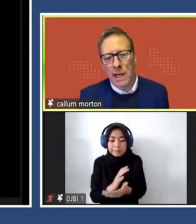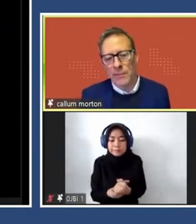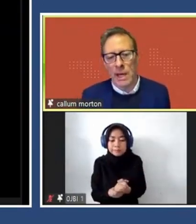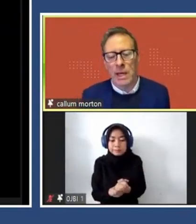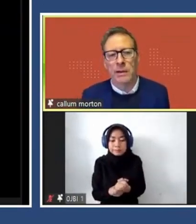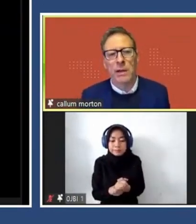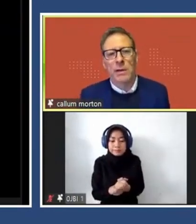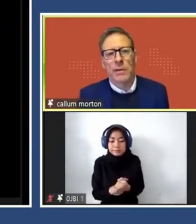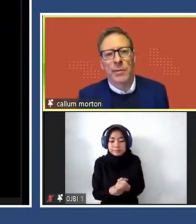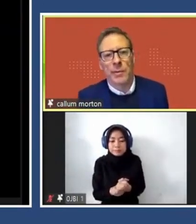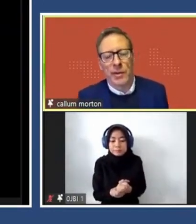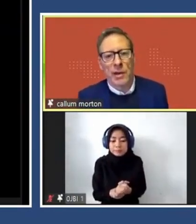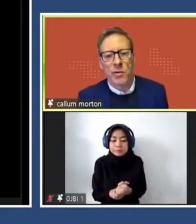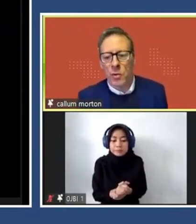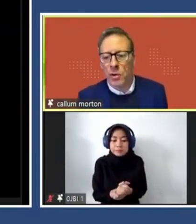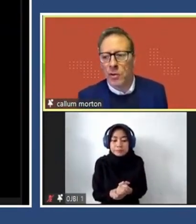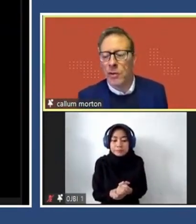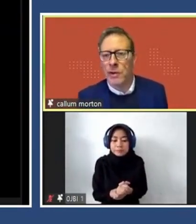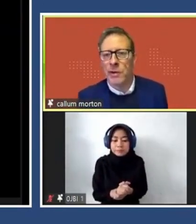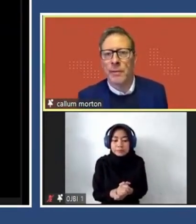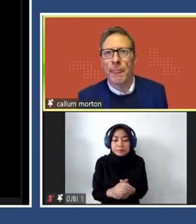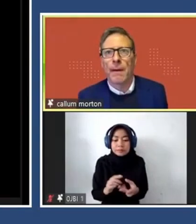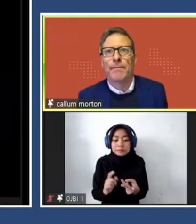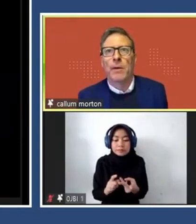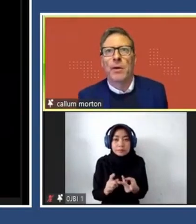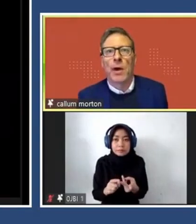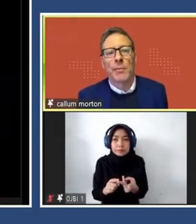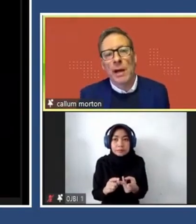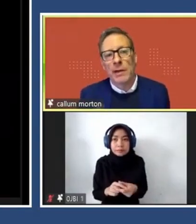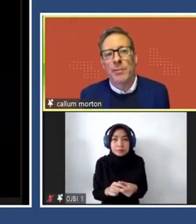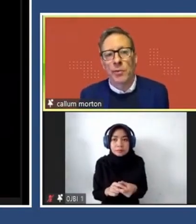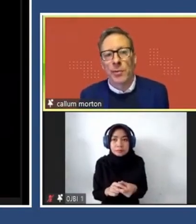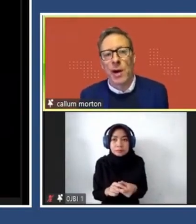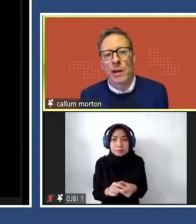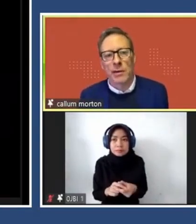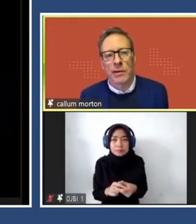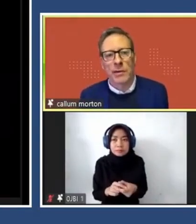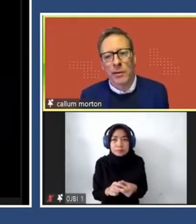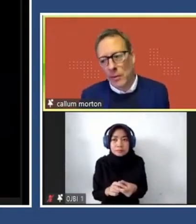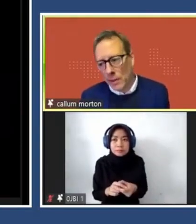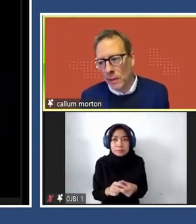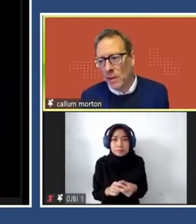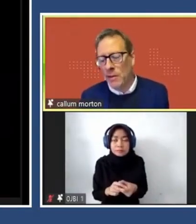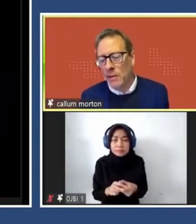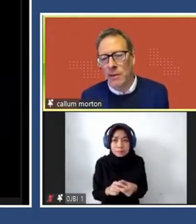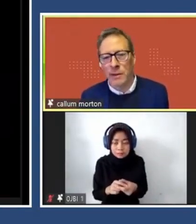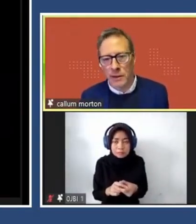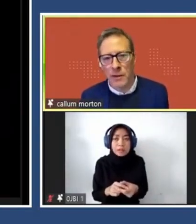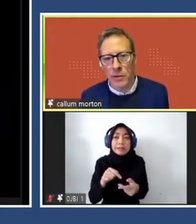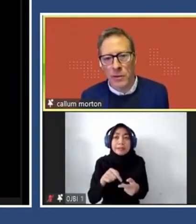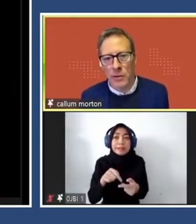in public art and have made some substantial work. So as part of their broader practice, so